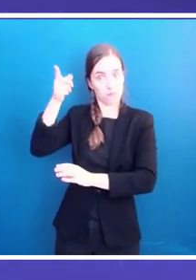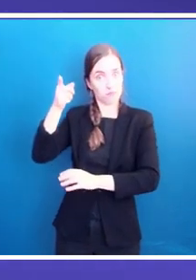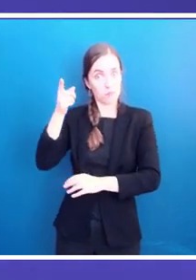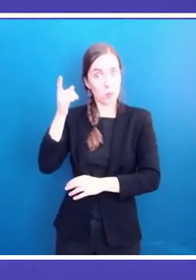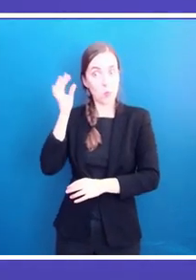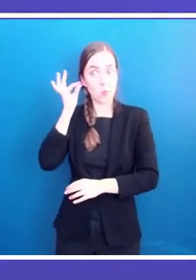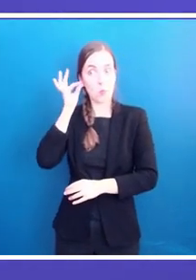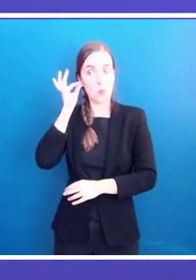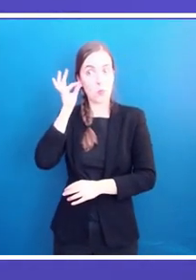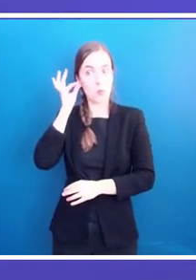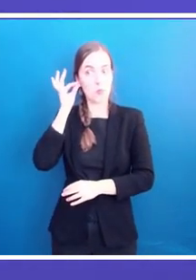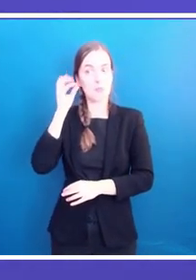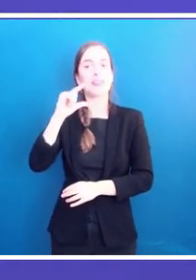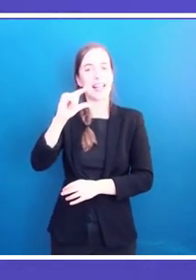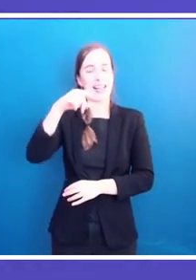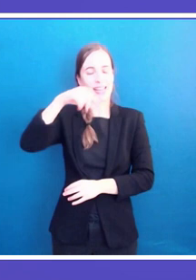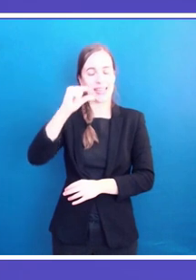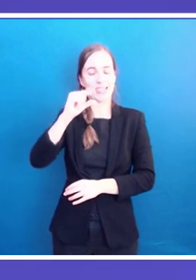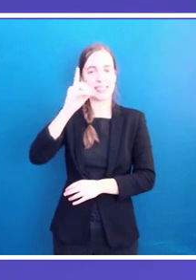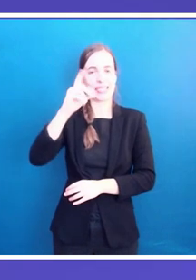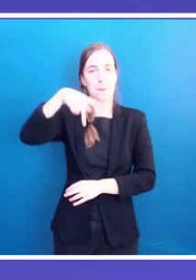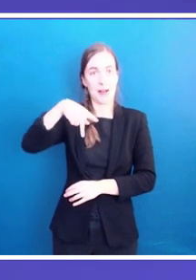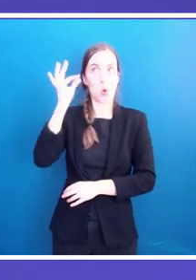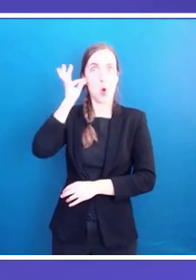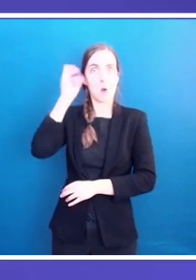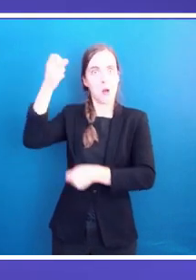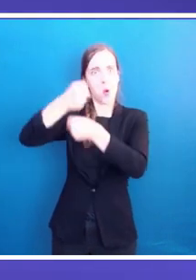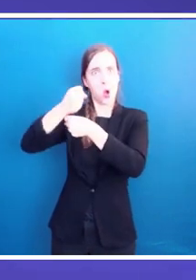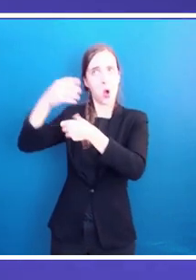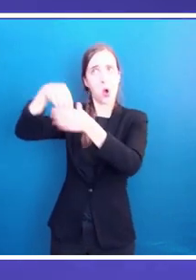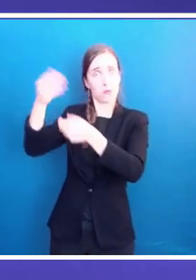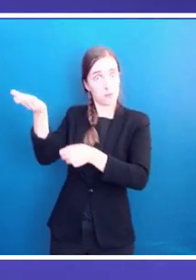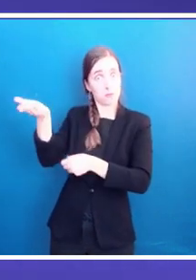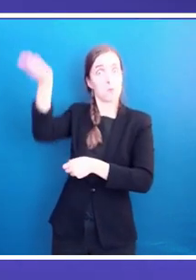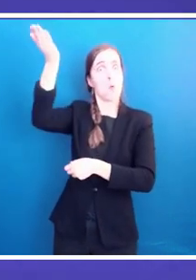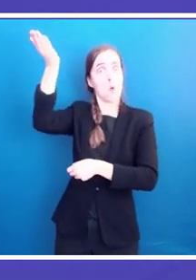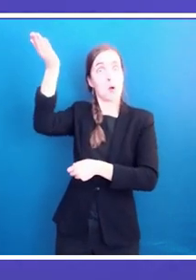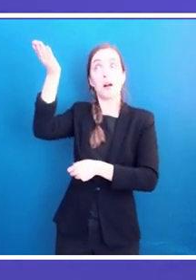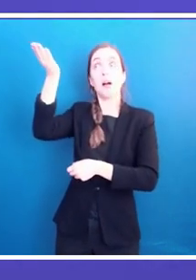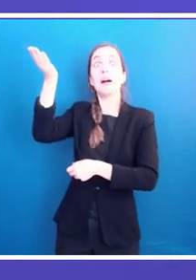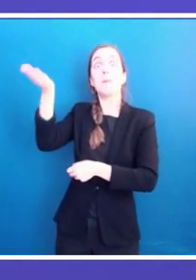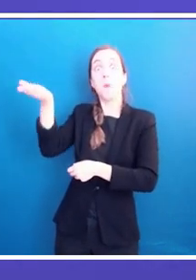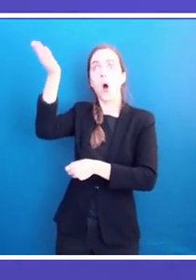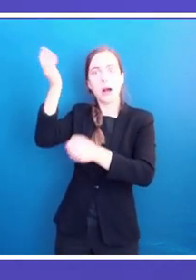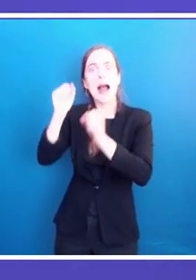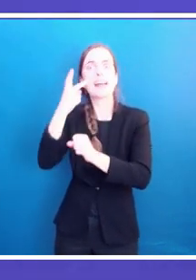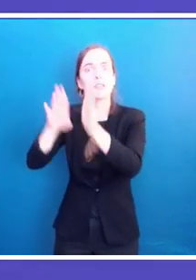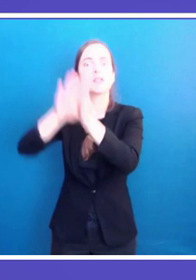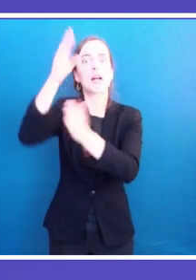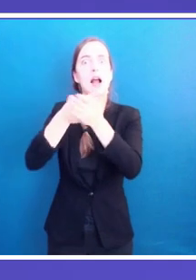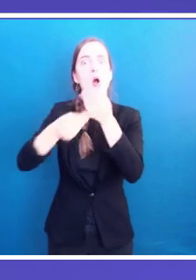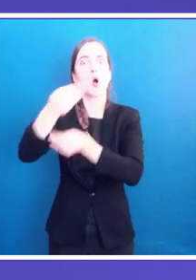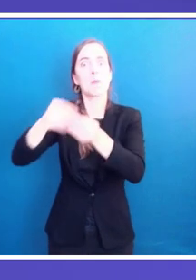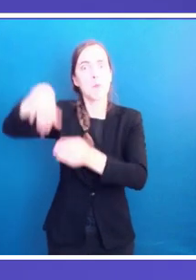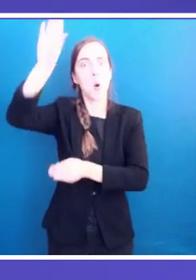to put gender equality and women empowerment at the center of our policies. We want and we will go